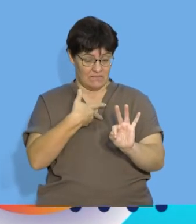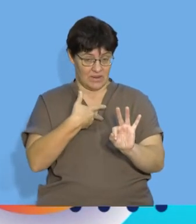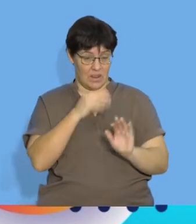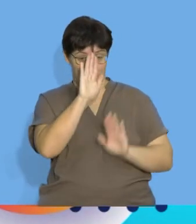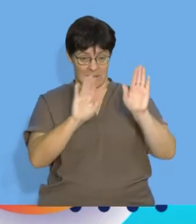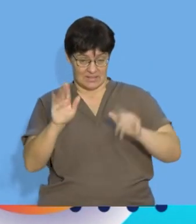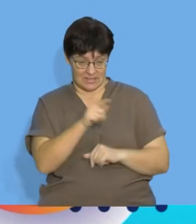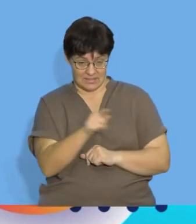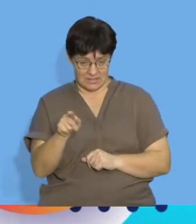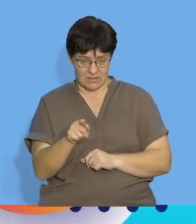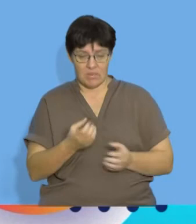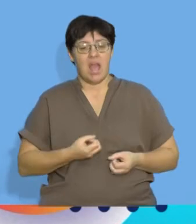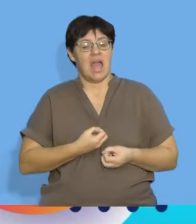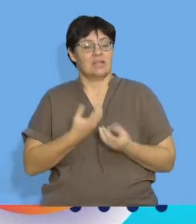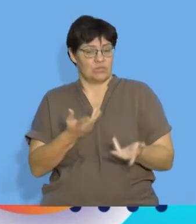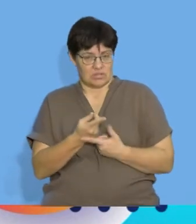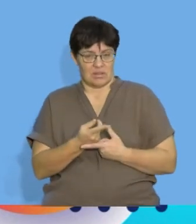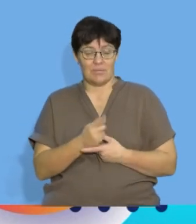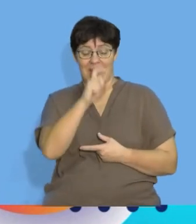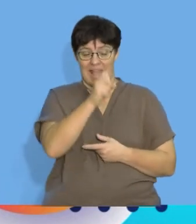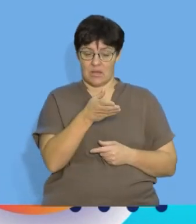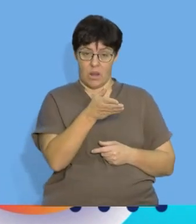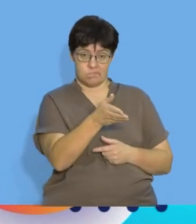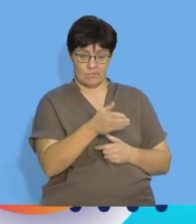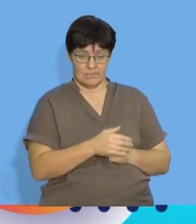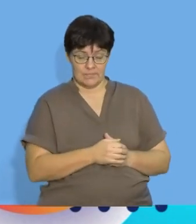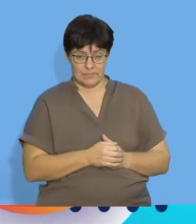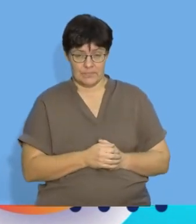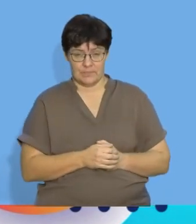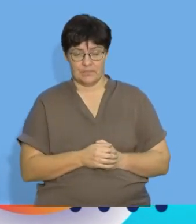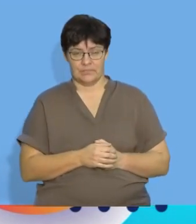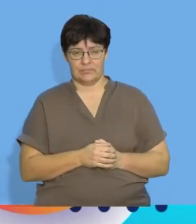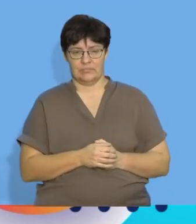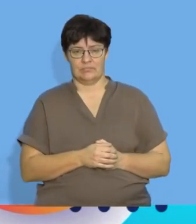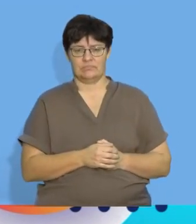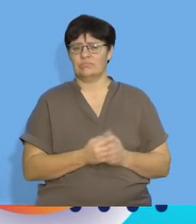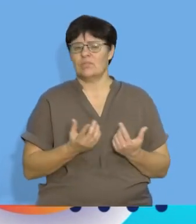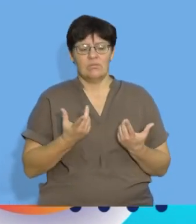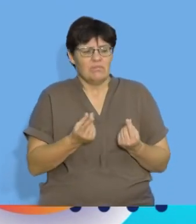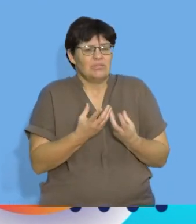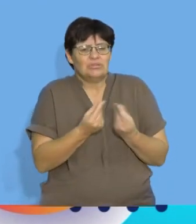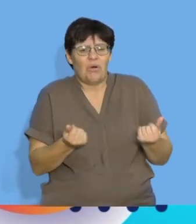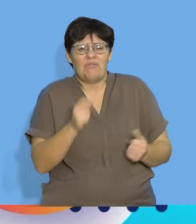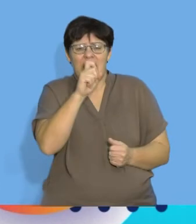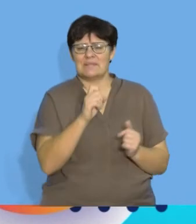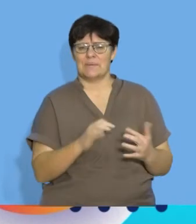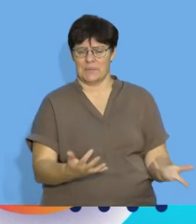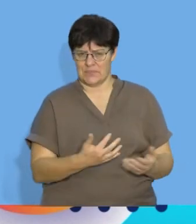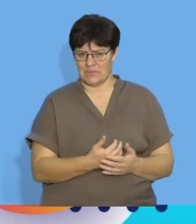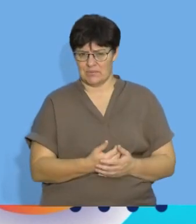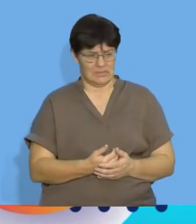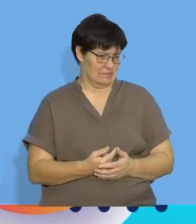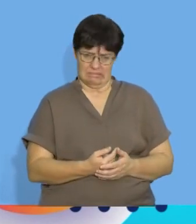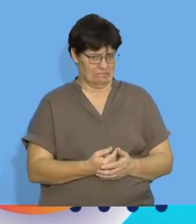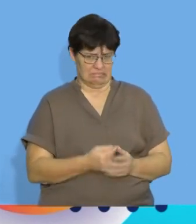which involve expressions with x within it but how am I going to solve for x this just seems